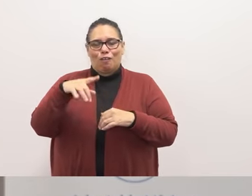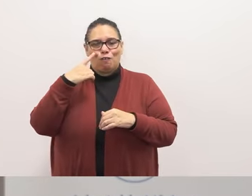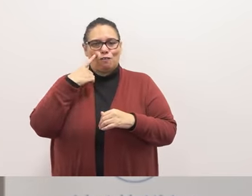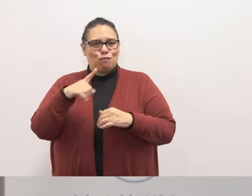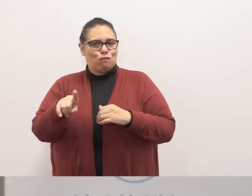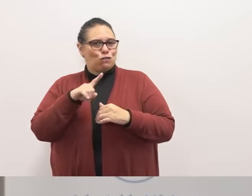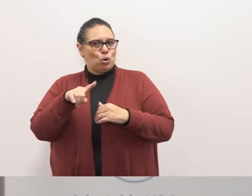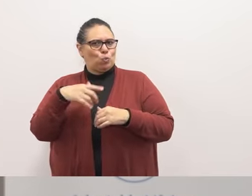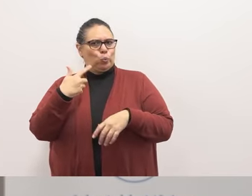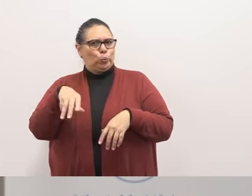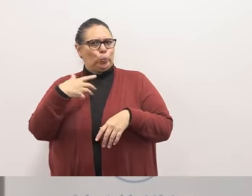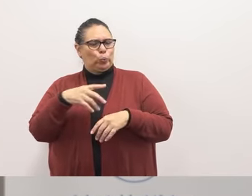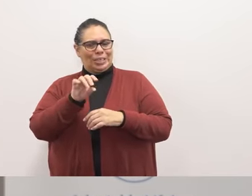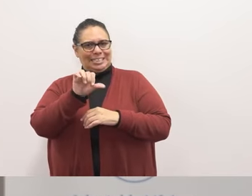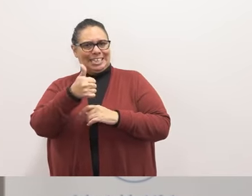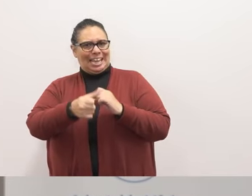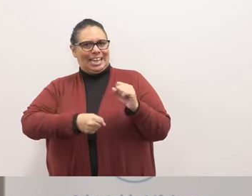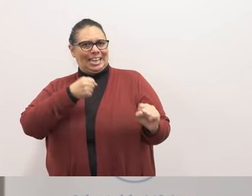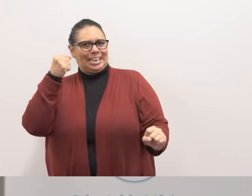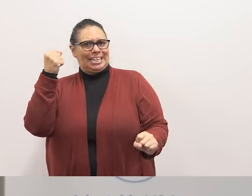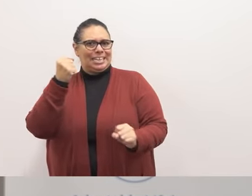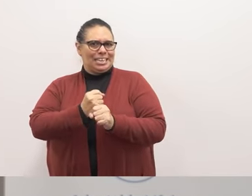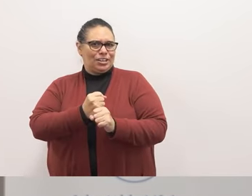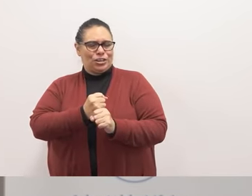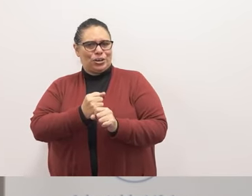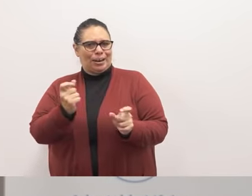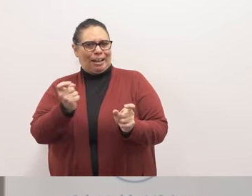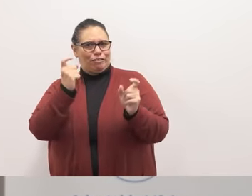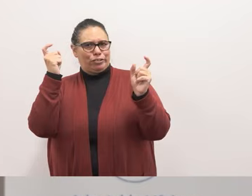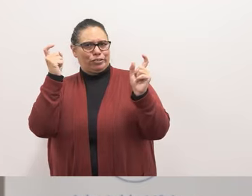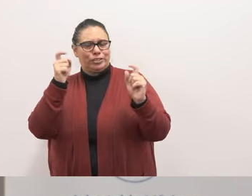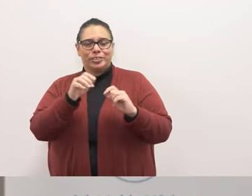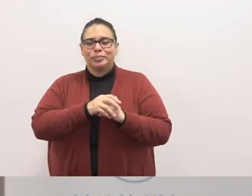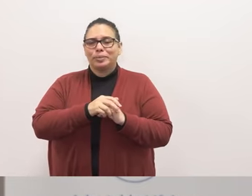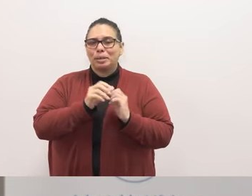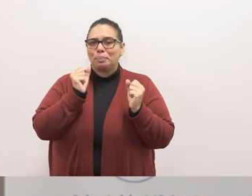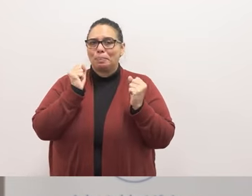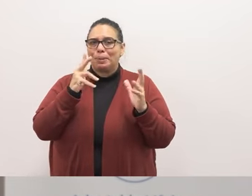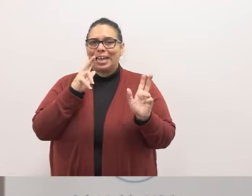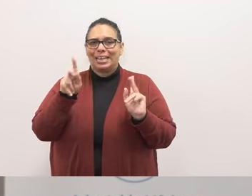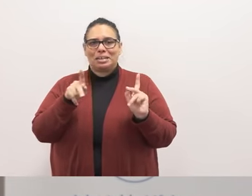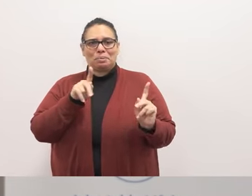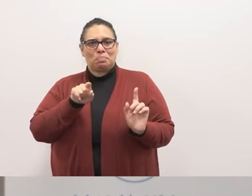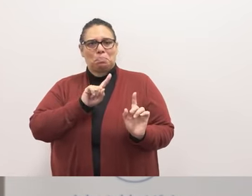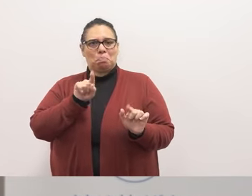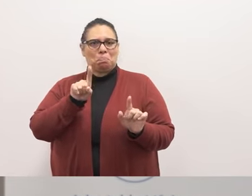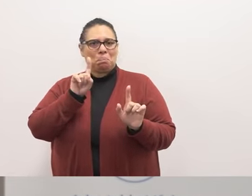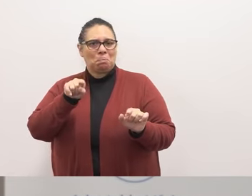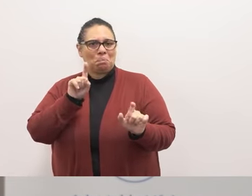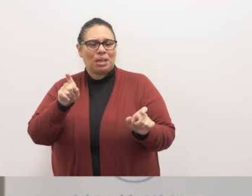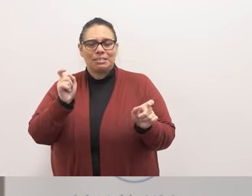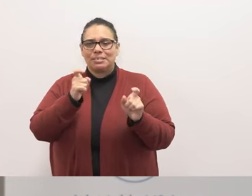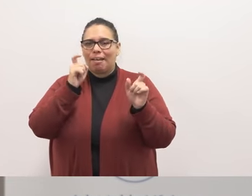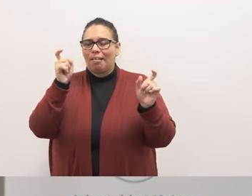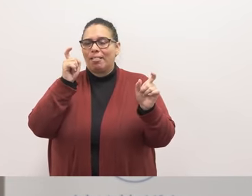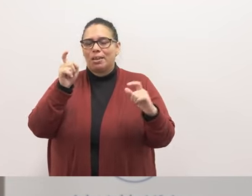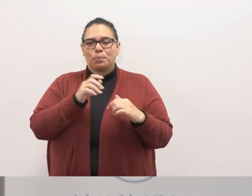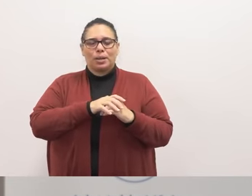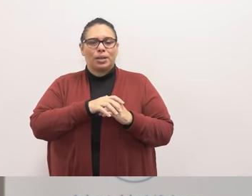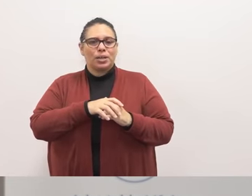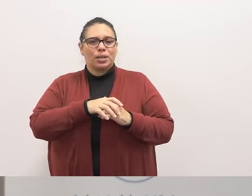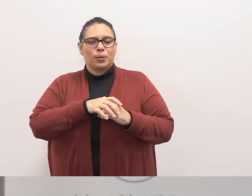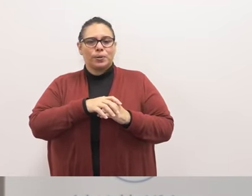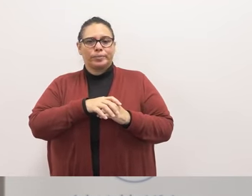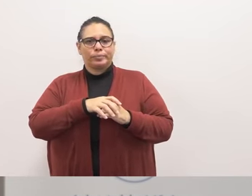milestone on the milestone occasion there were many many people on hand to celebrate we had the